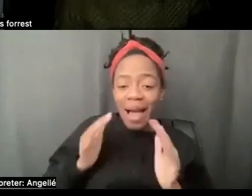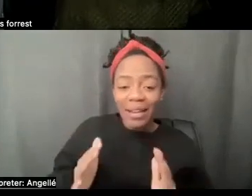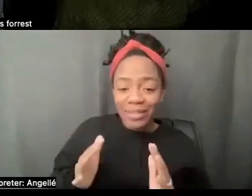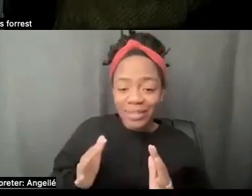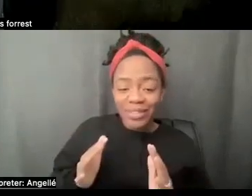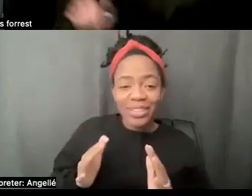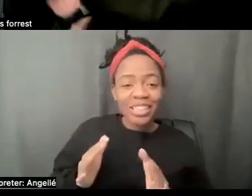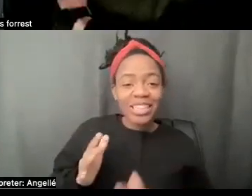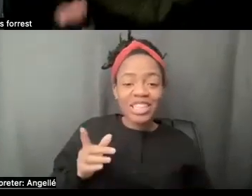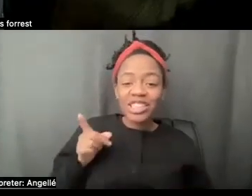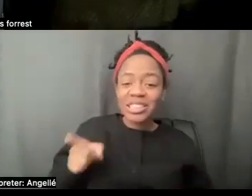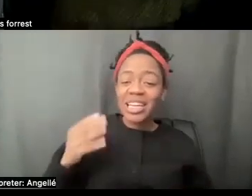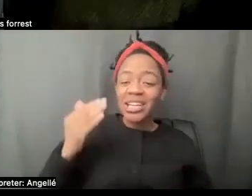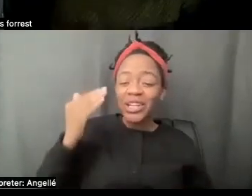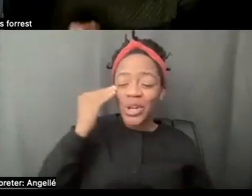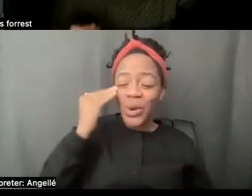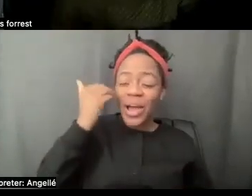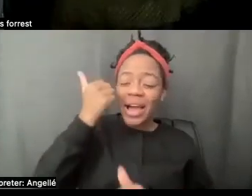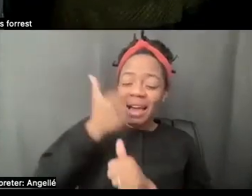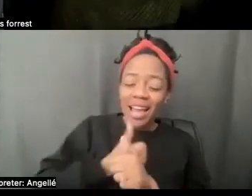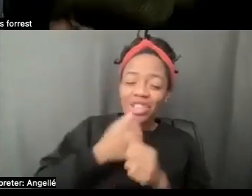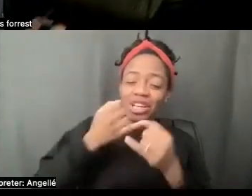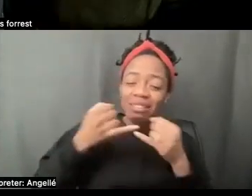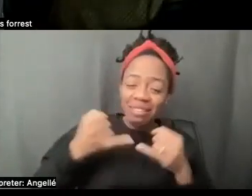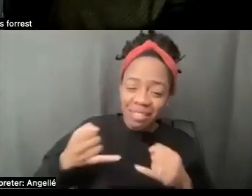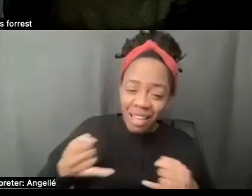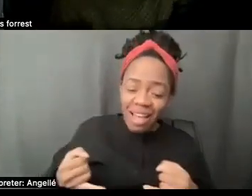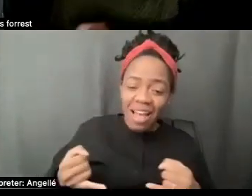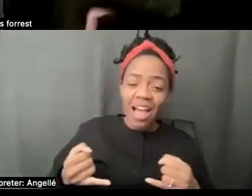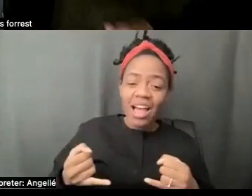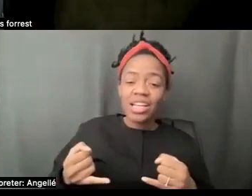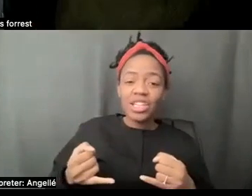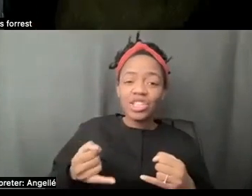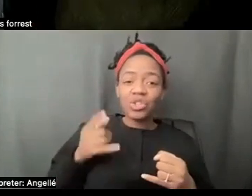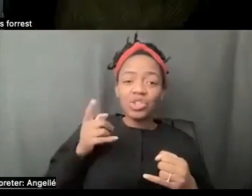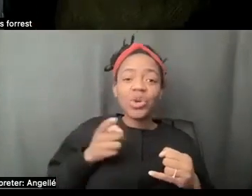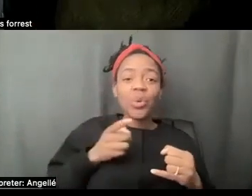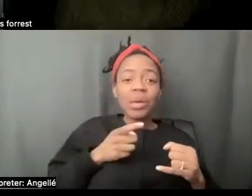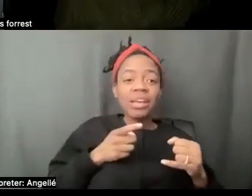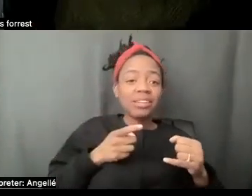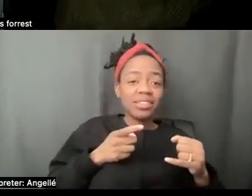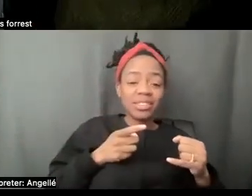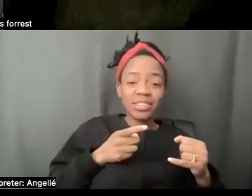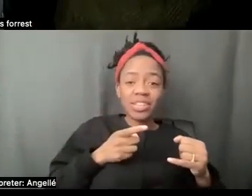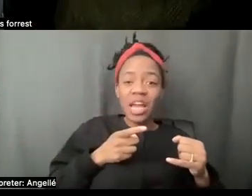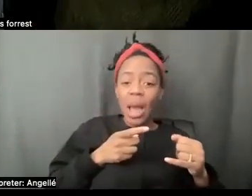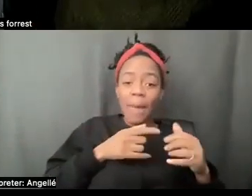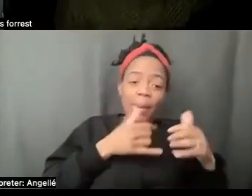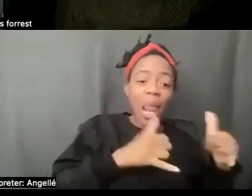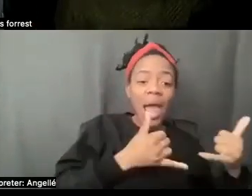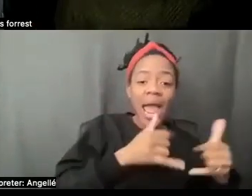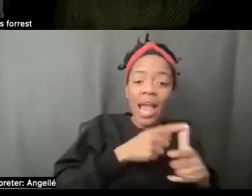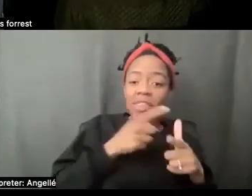she knew every line she was ready for. She goes straight from playing to a full on emotional moment